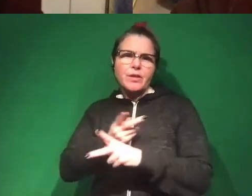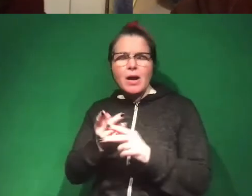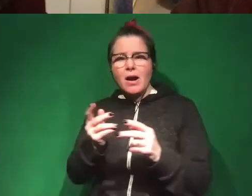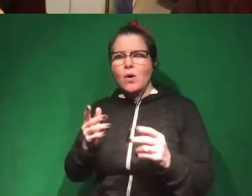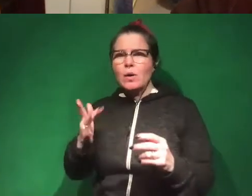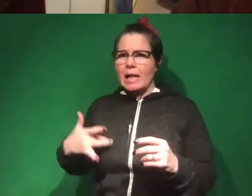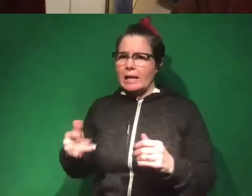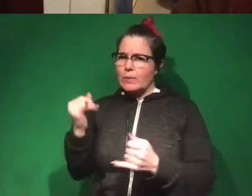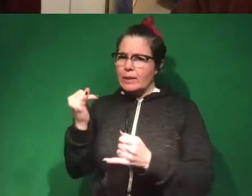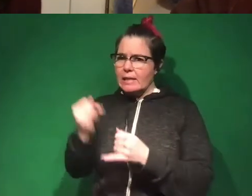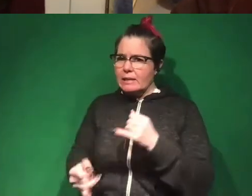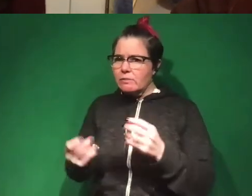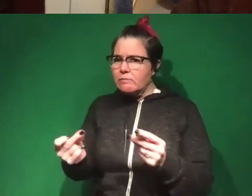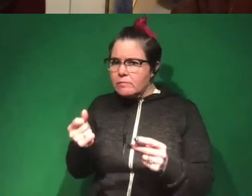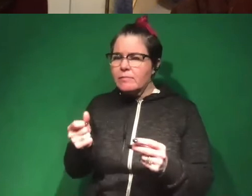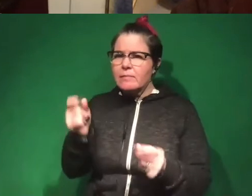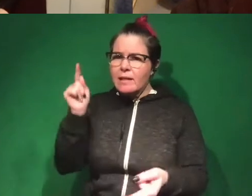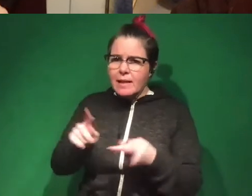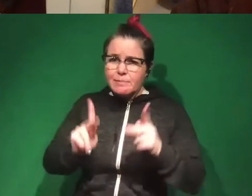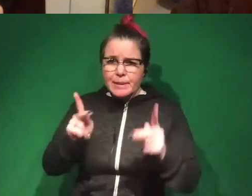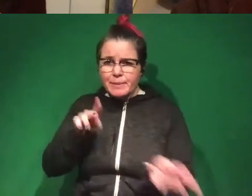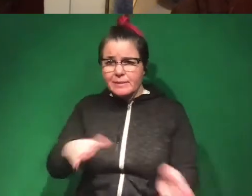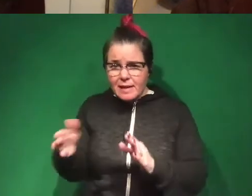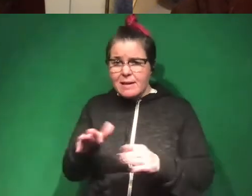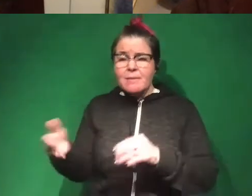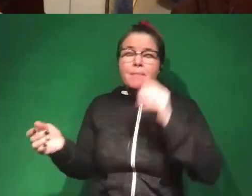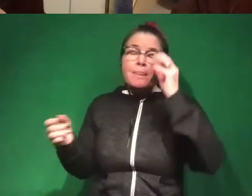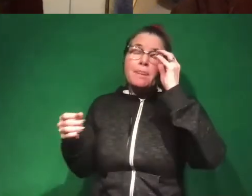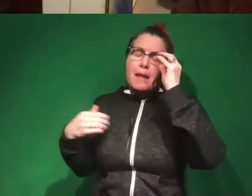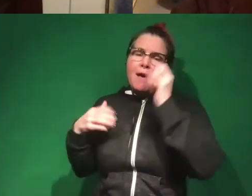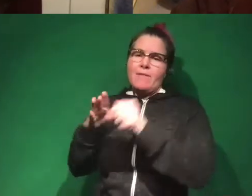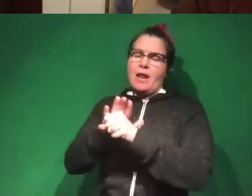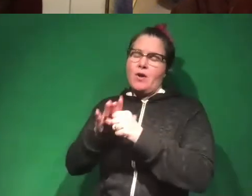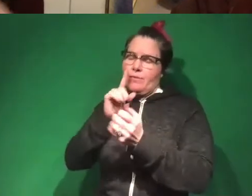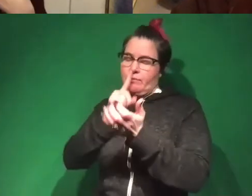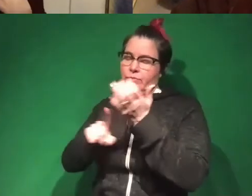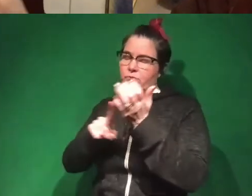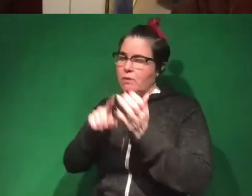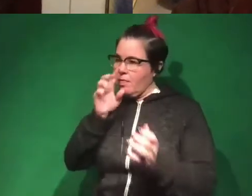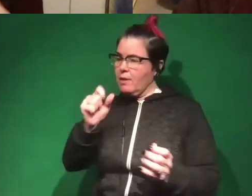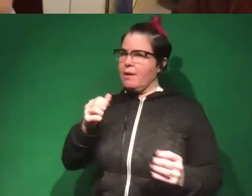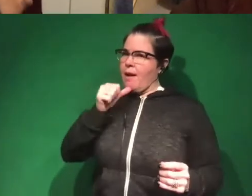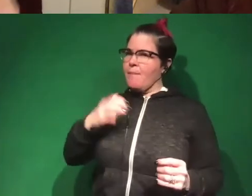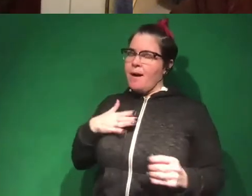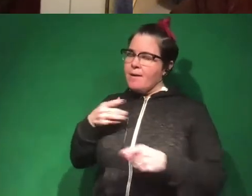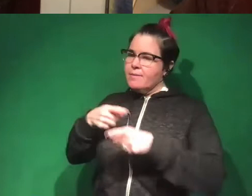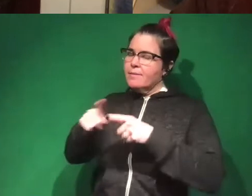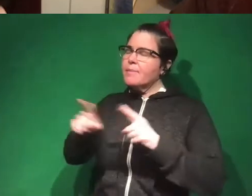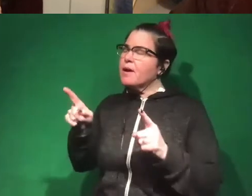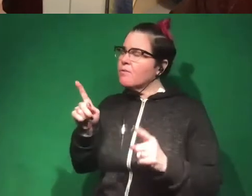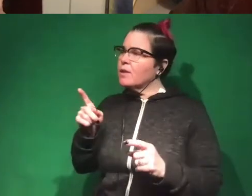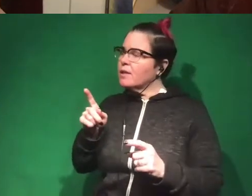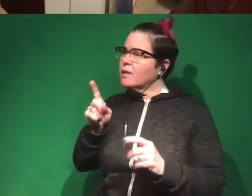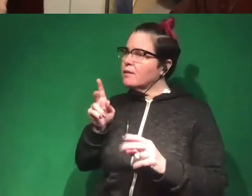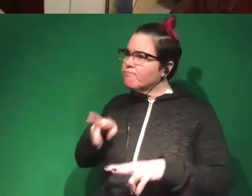quickly or end with fewer casualties? There's an area of research that I think is really interesting. It's not my area, but I really admire this area,